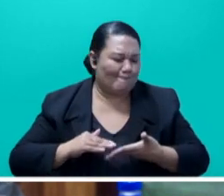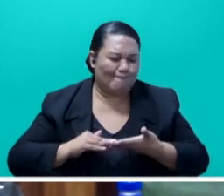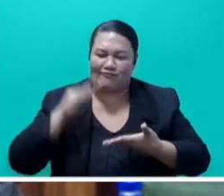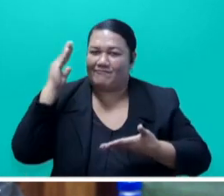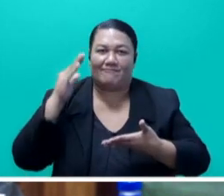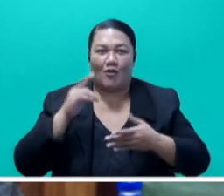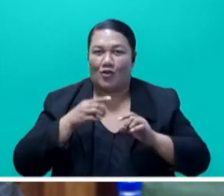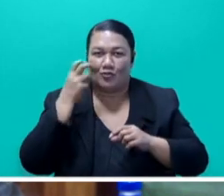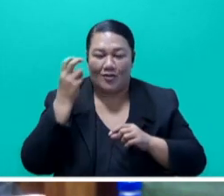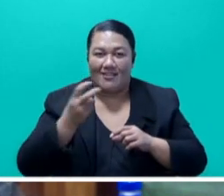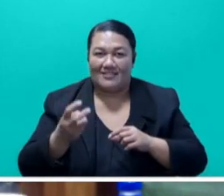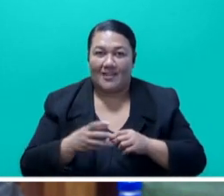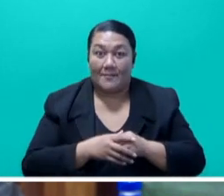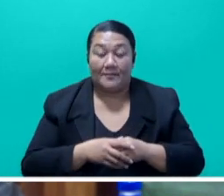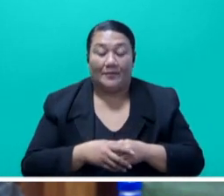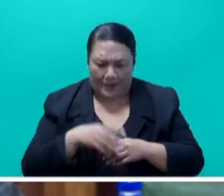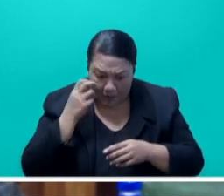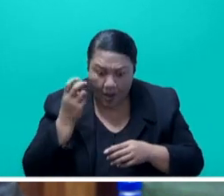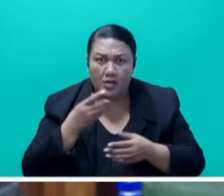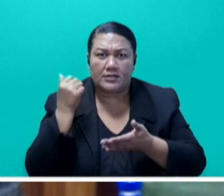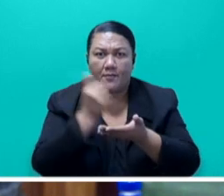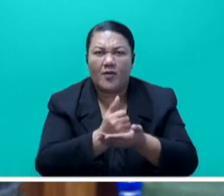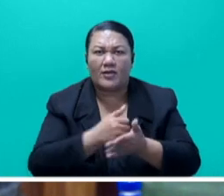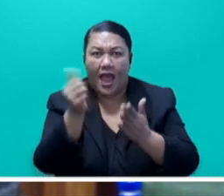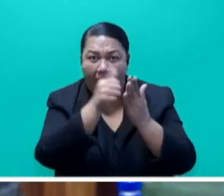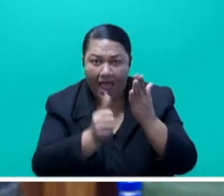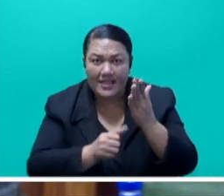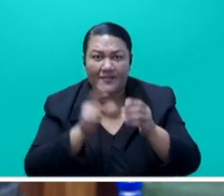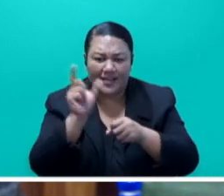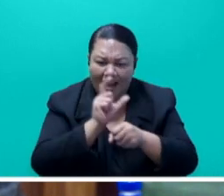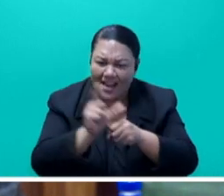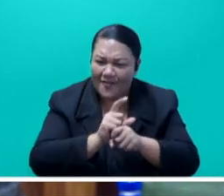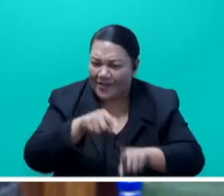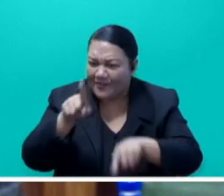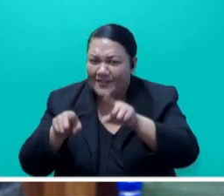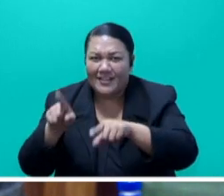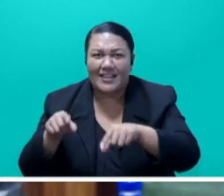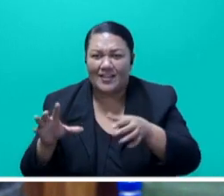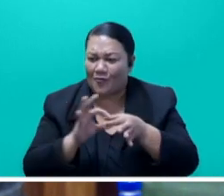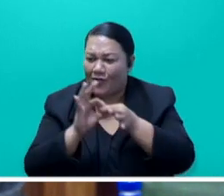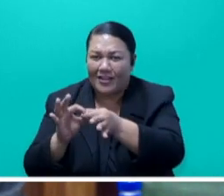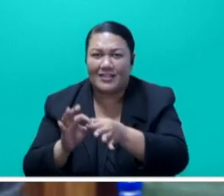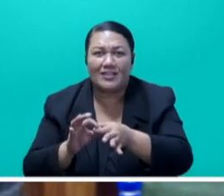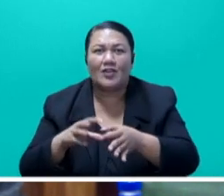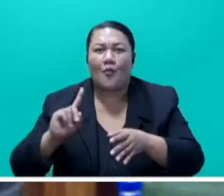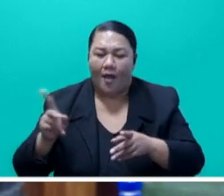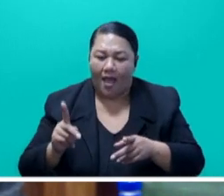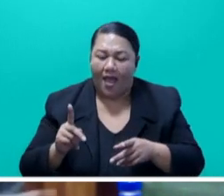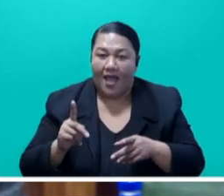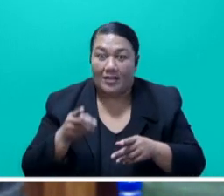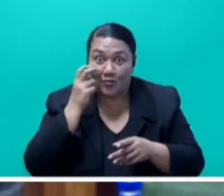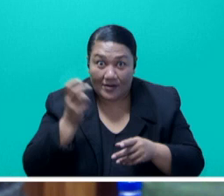Tourism Fiji, we're also supporting our creative arts sector and building greater synergy with tourism. We're looking at promoting some of our